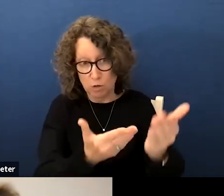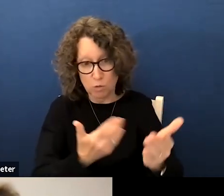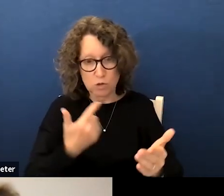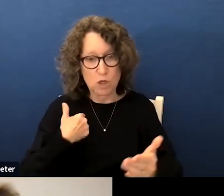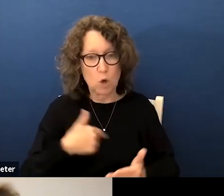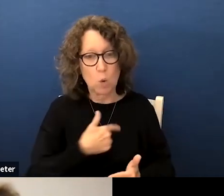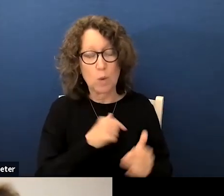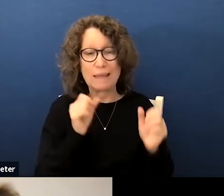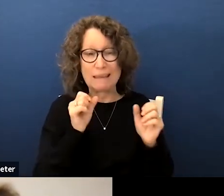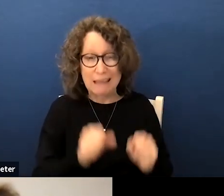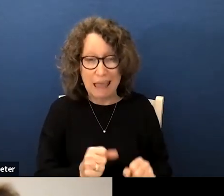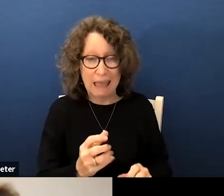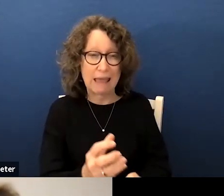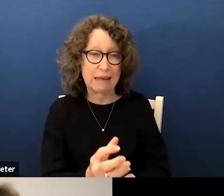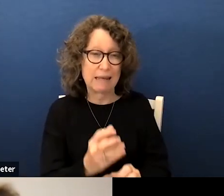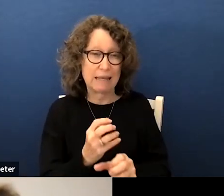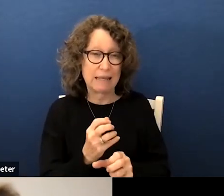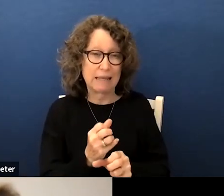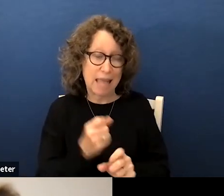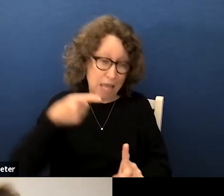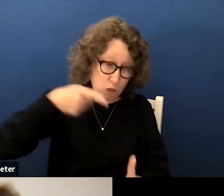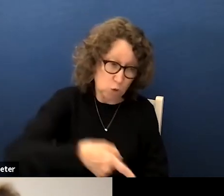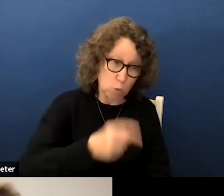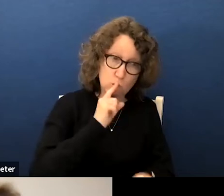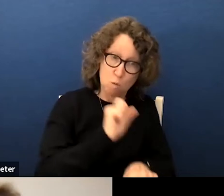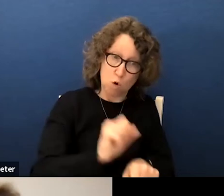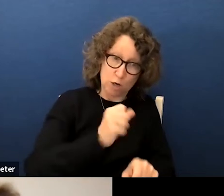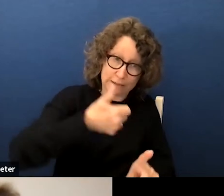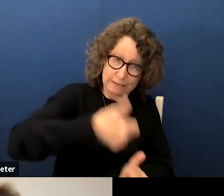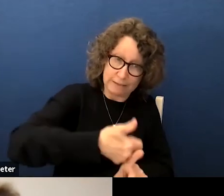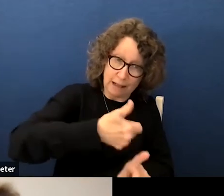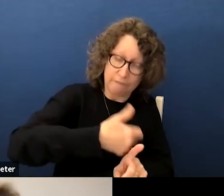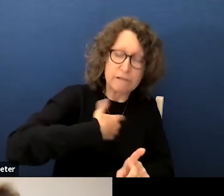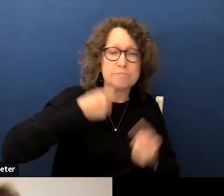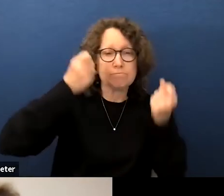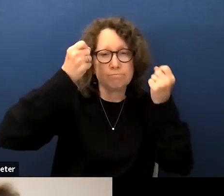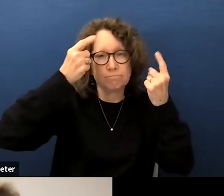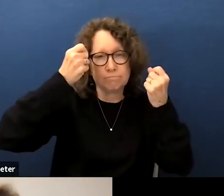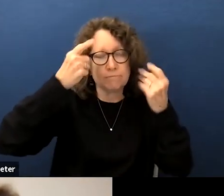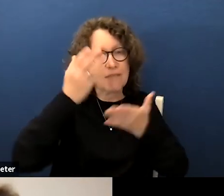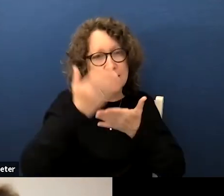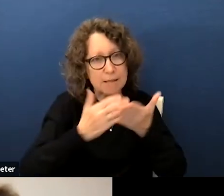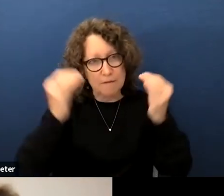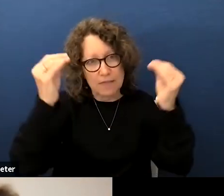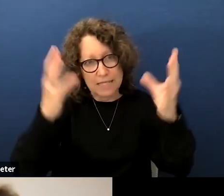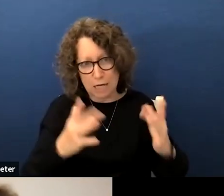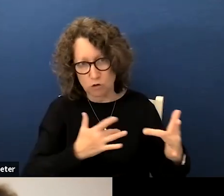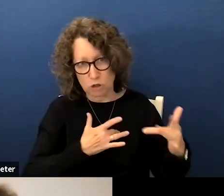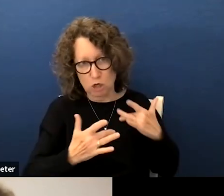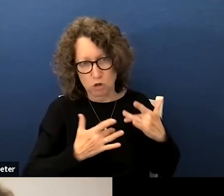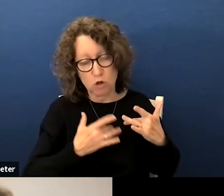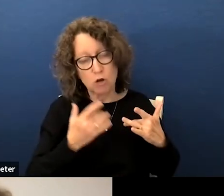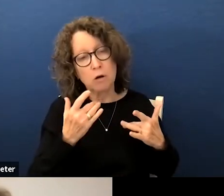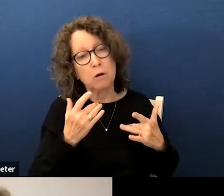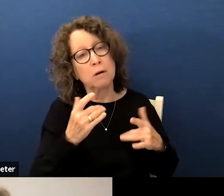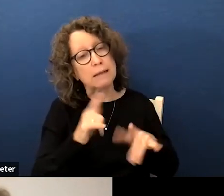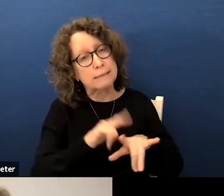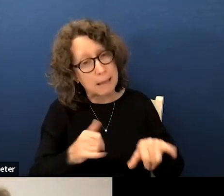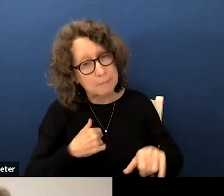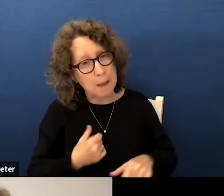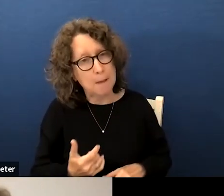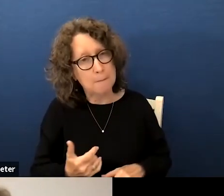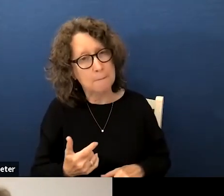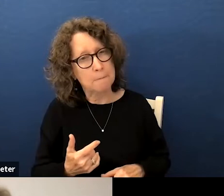get down to the work i understand some of the teachers concerns but i also feel that